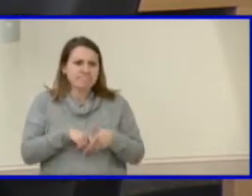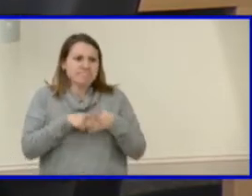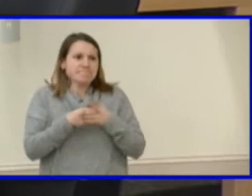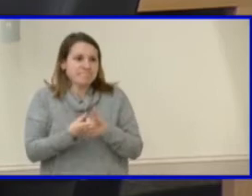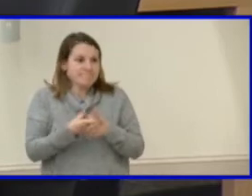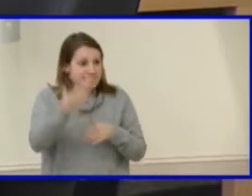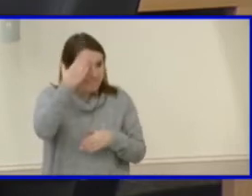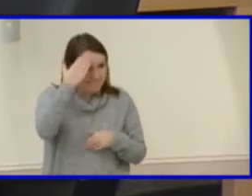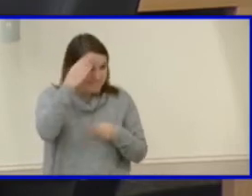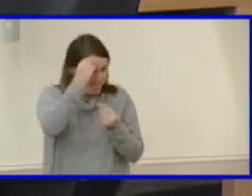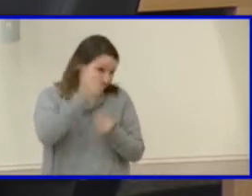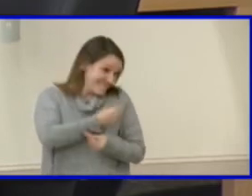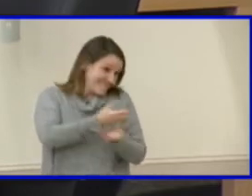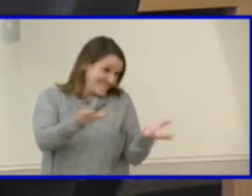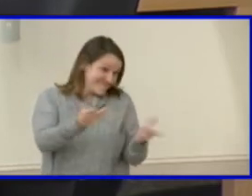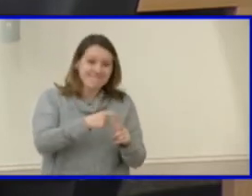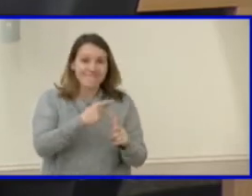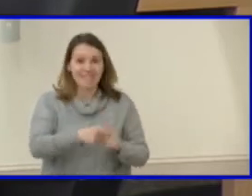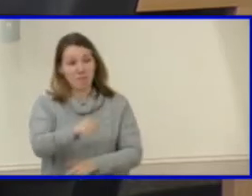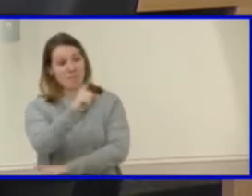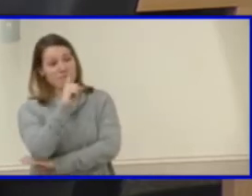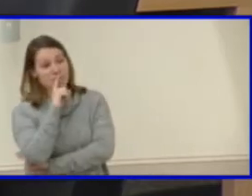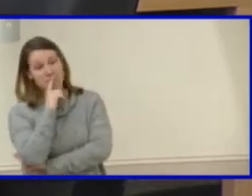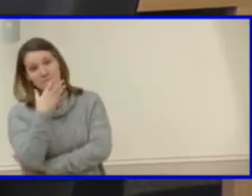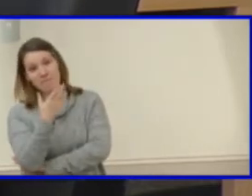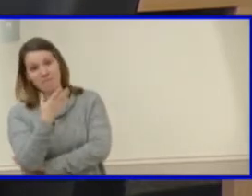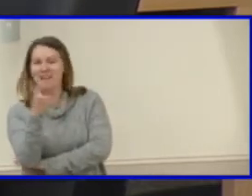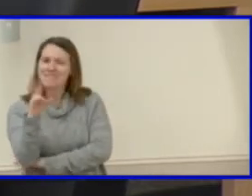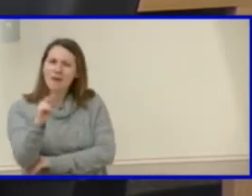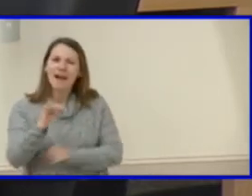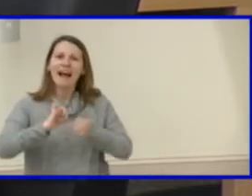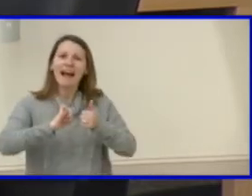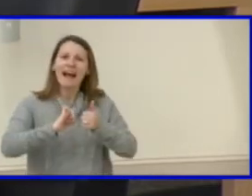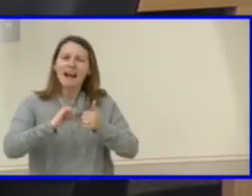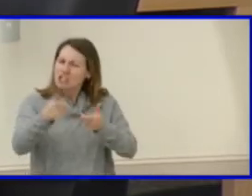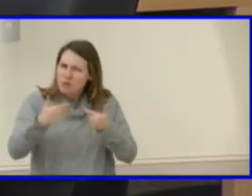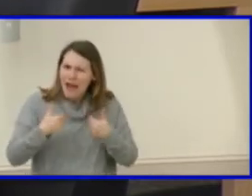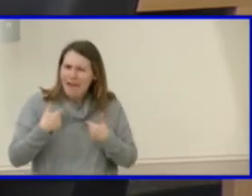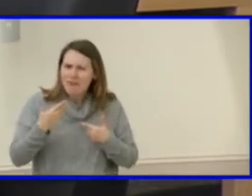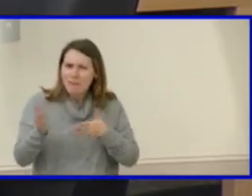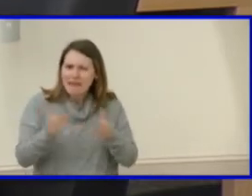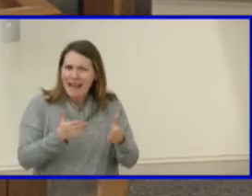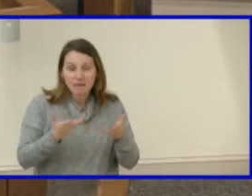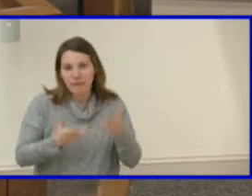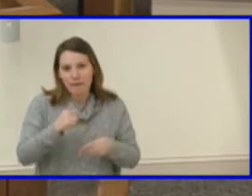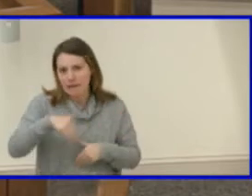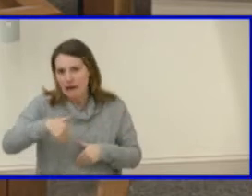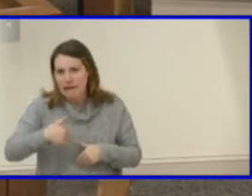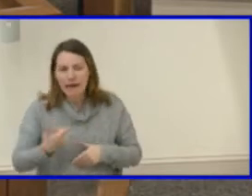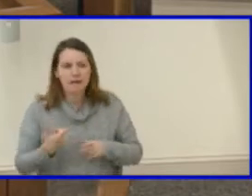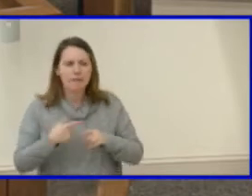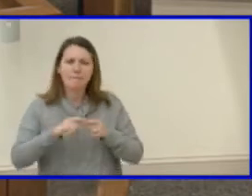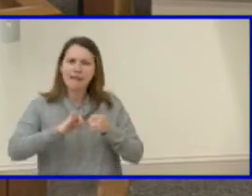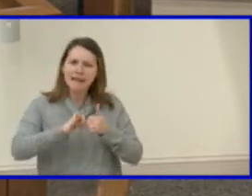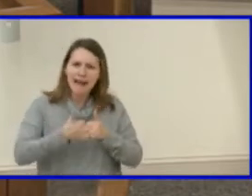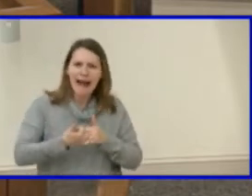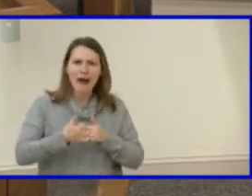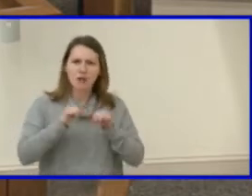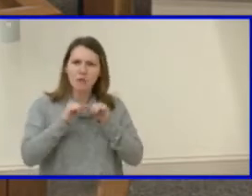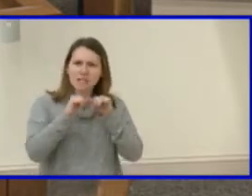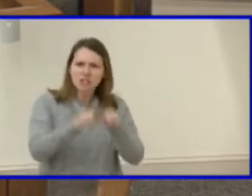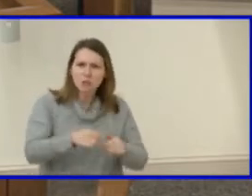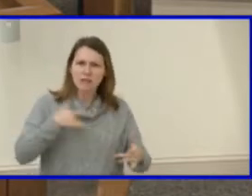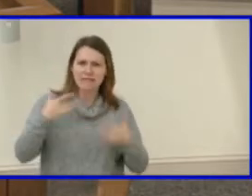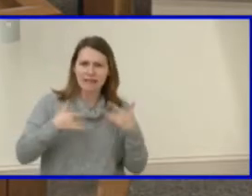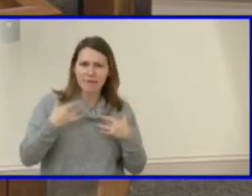Is there a plan for that yet? This might be a question that's too premature, but is there a plan for that? No, we've definitely discussed and talked about that.